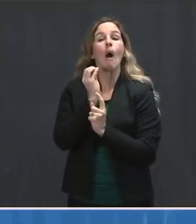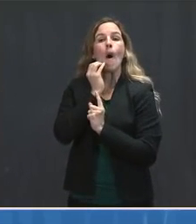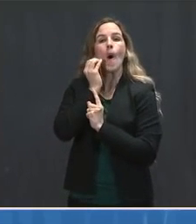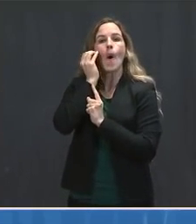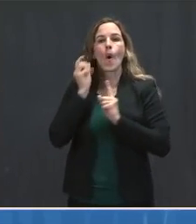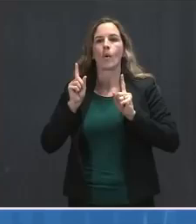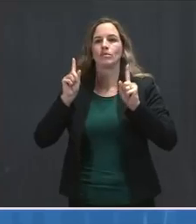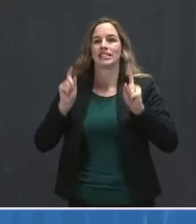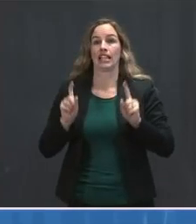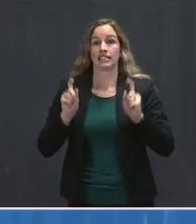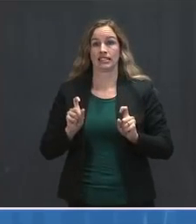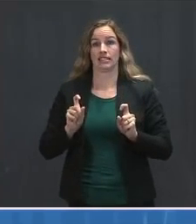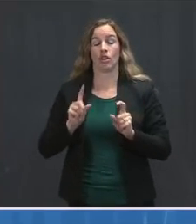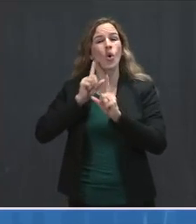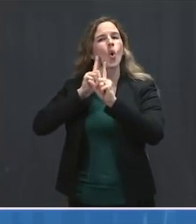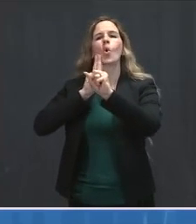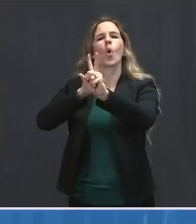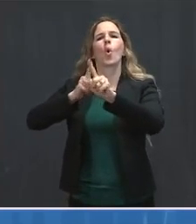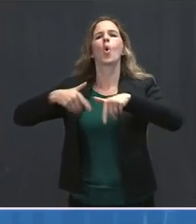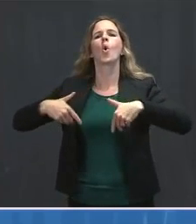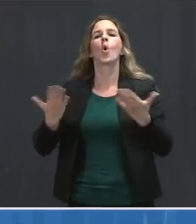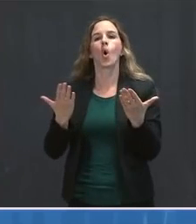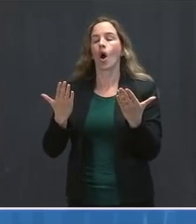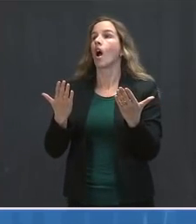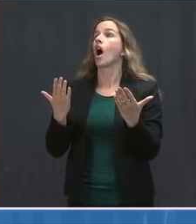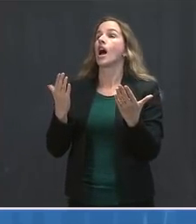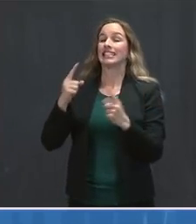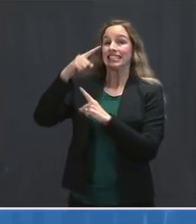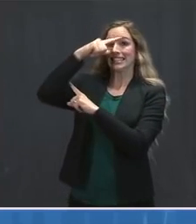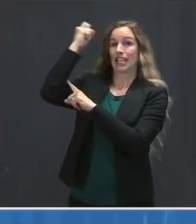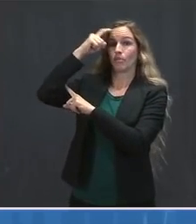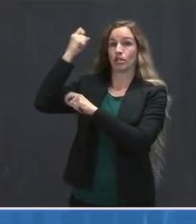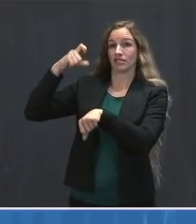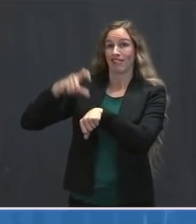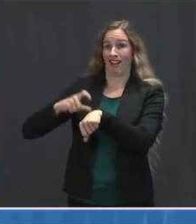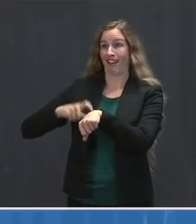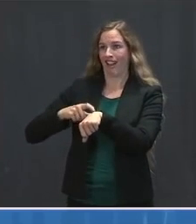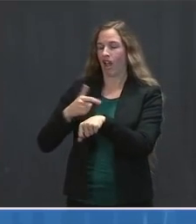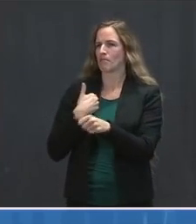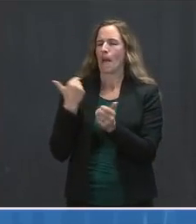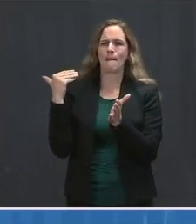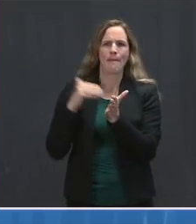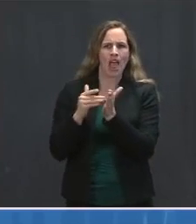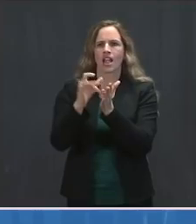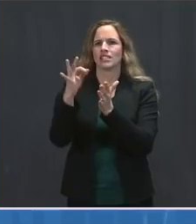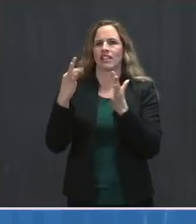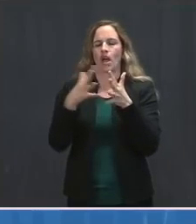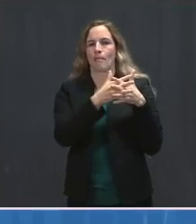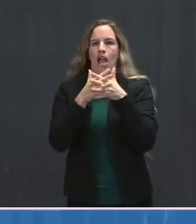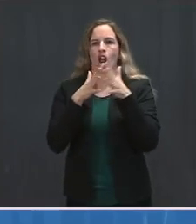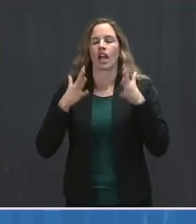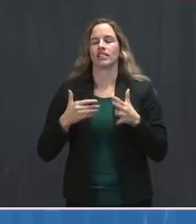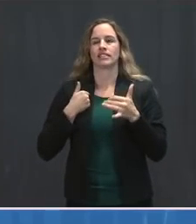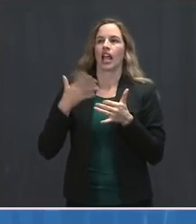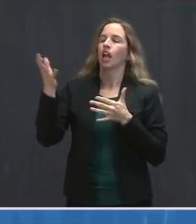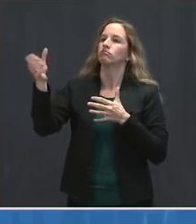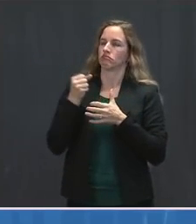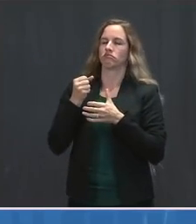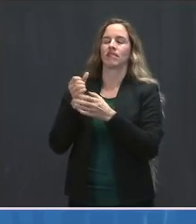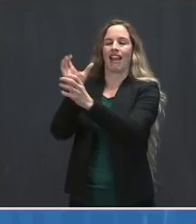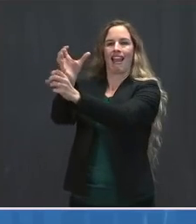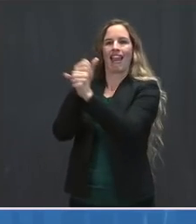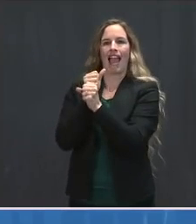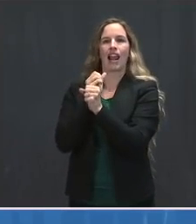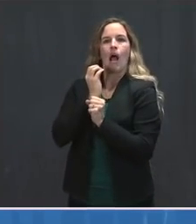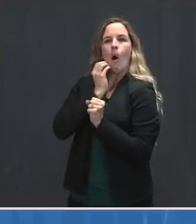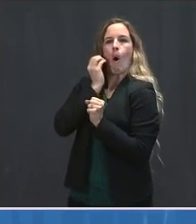of, by summer, having millions of Americans being able to access at-home tests at a